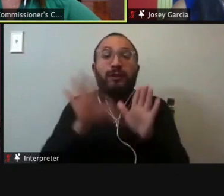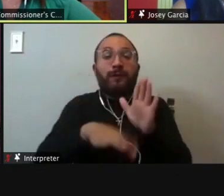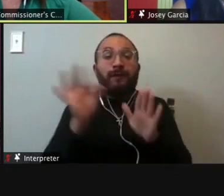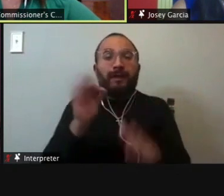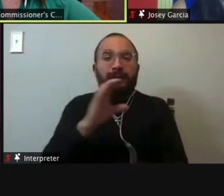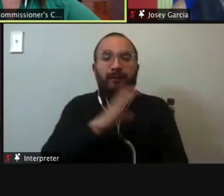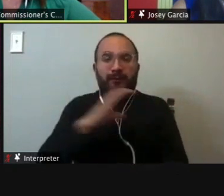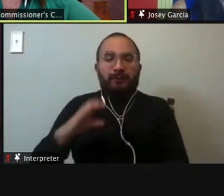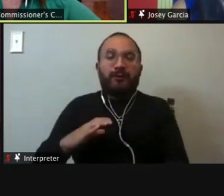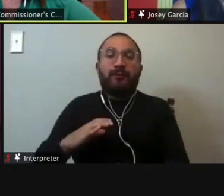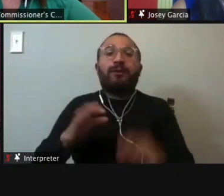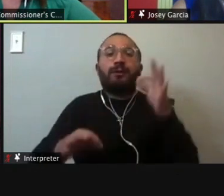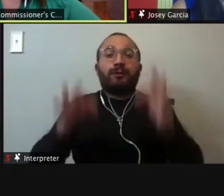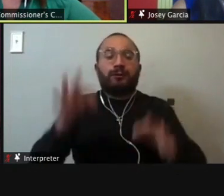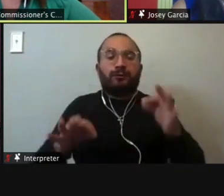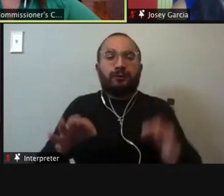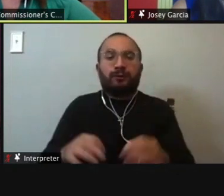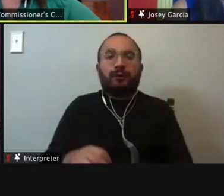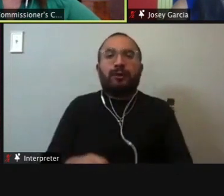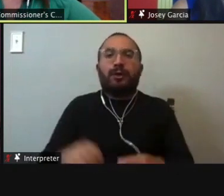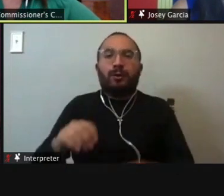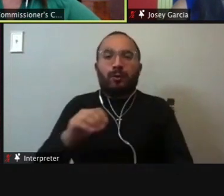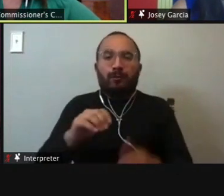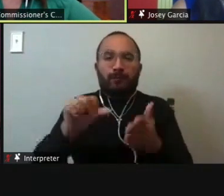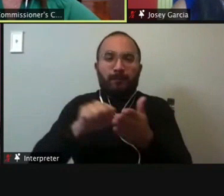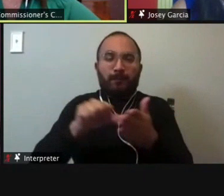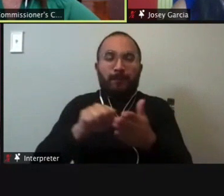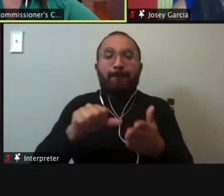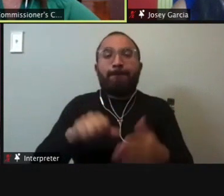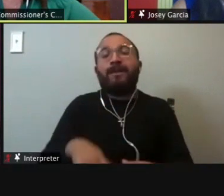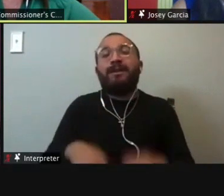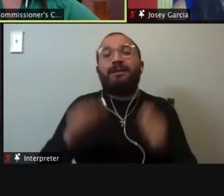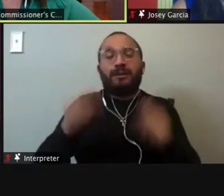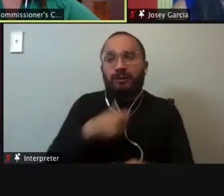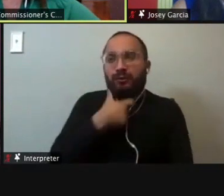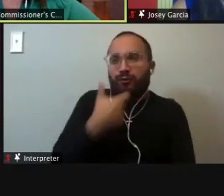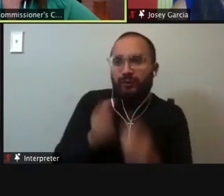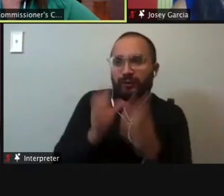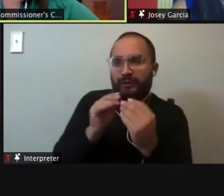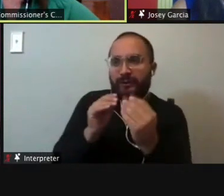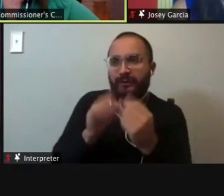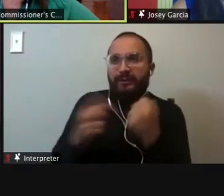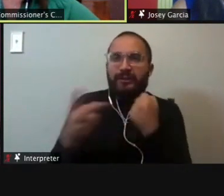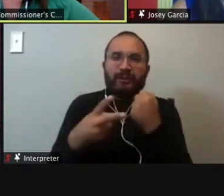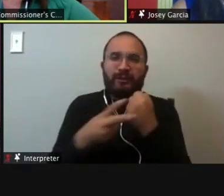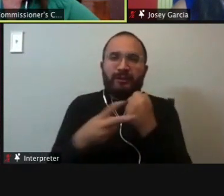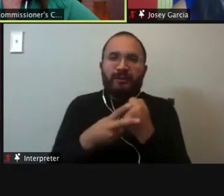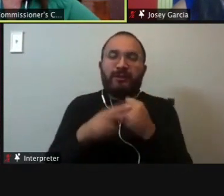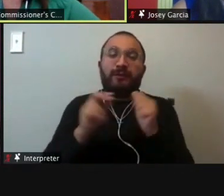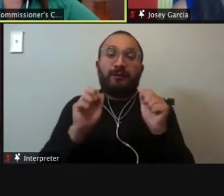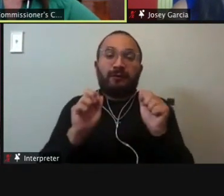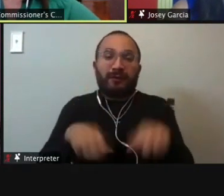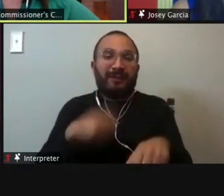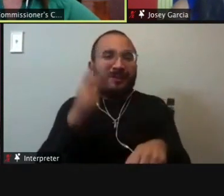um, court website on the county page and you can actually watch the commissioner's courts meeting. They're all archived and there's a nice little agenda. So